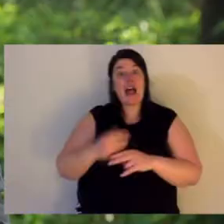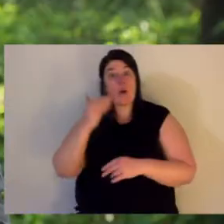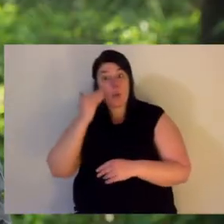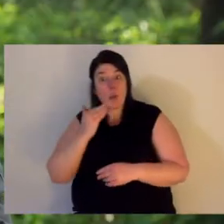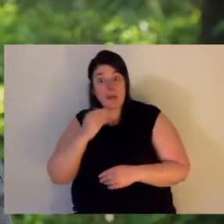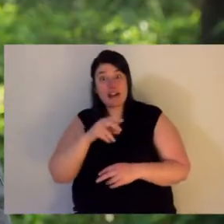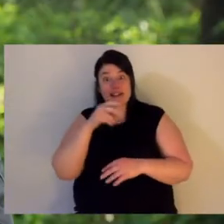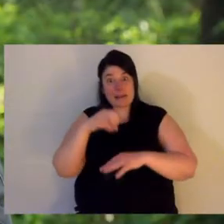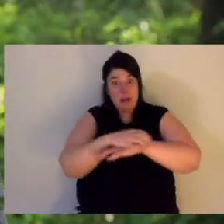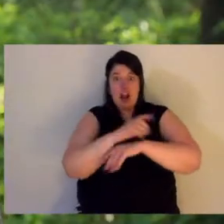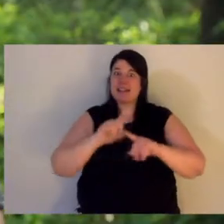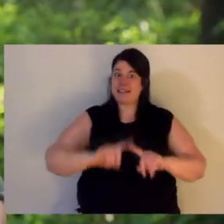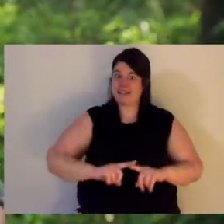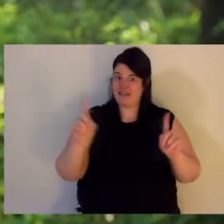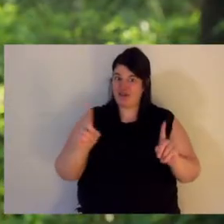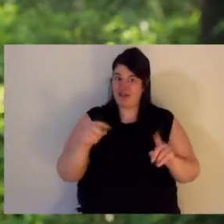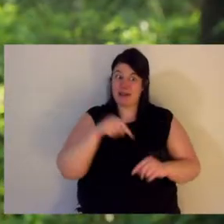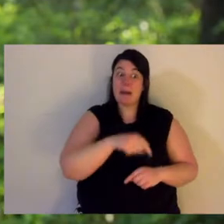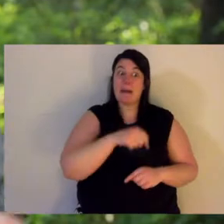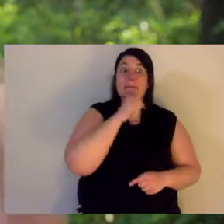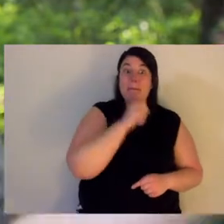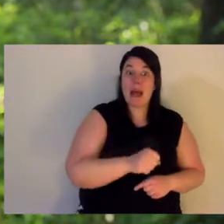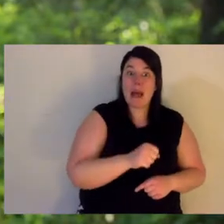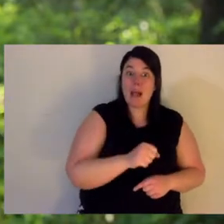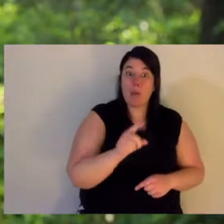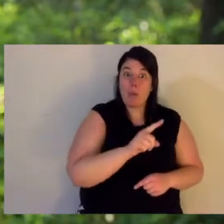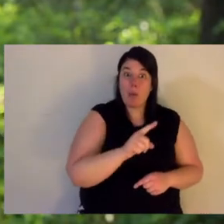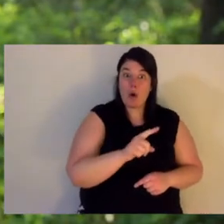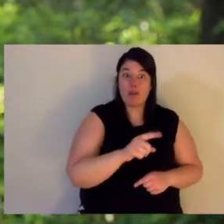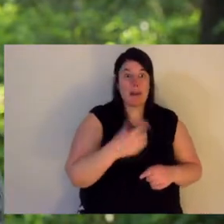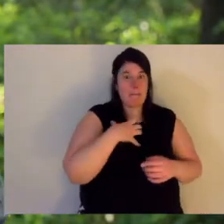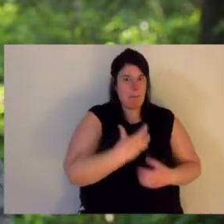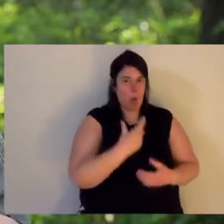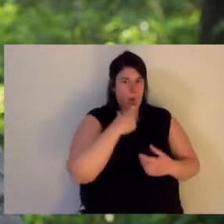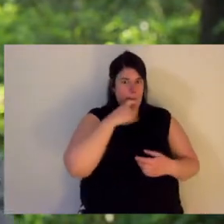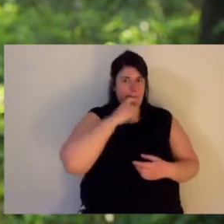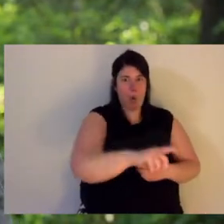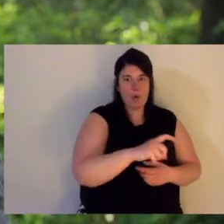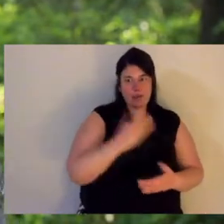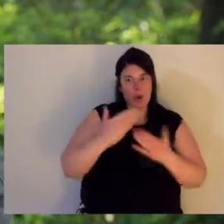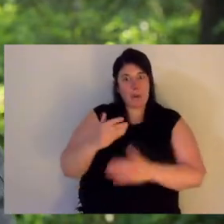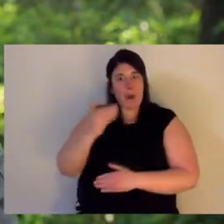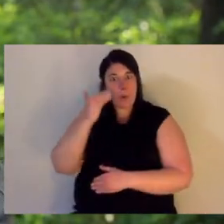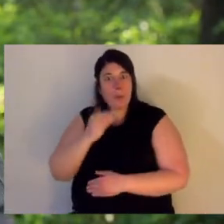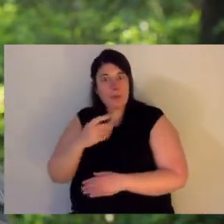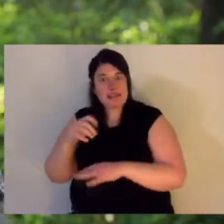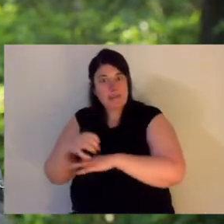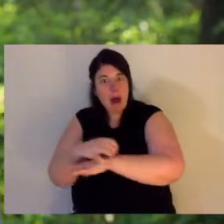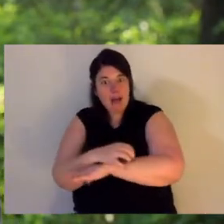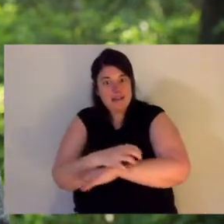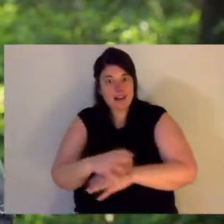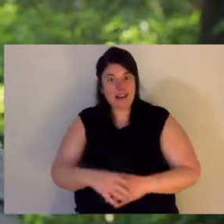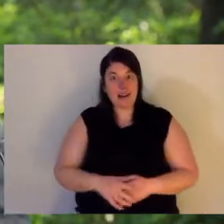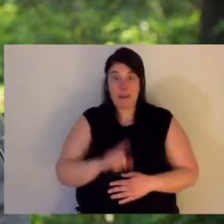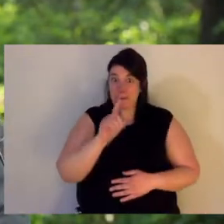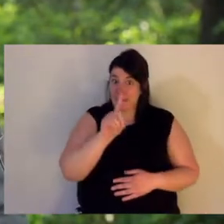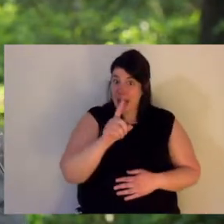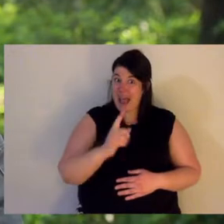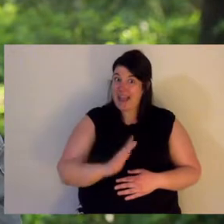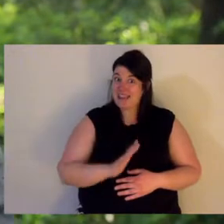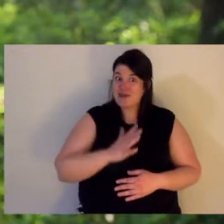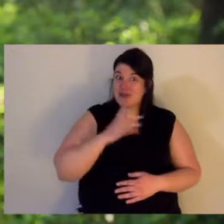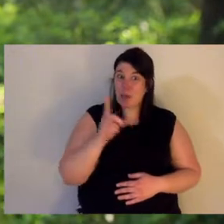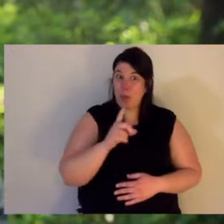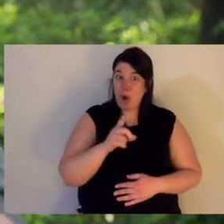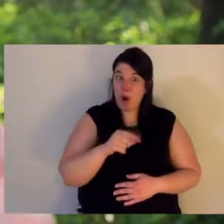male funnel web is six times more venomous than the females. But you want to know something interesting? The male is much smaller than a female.